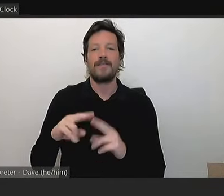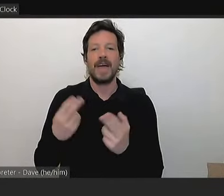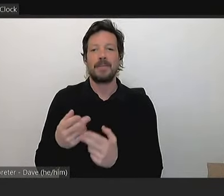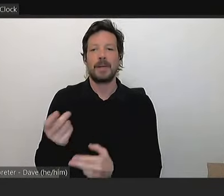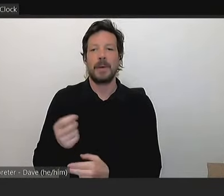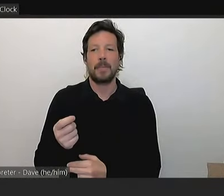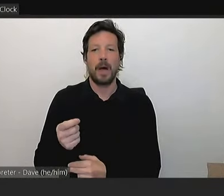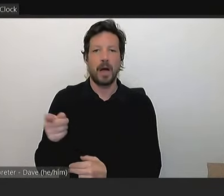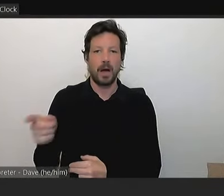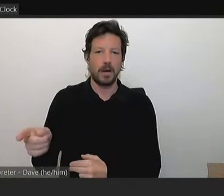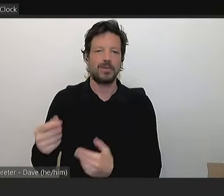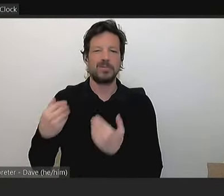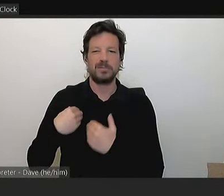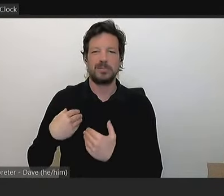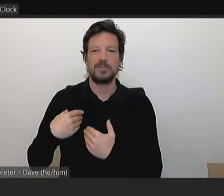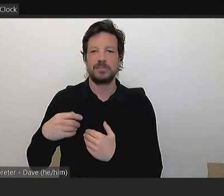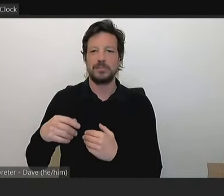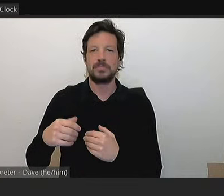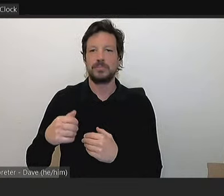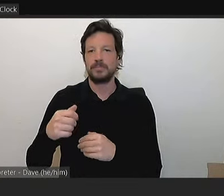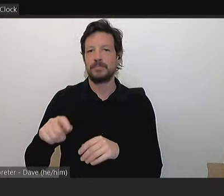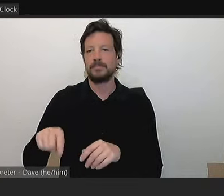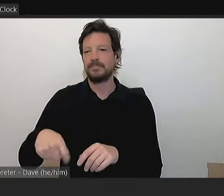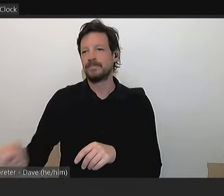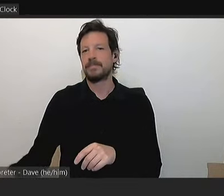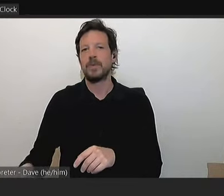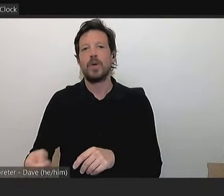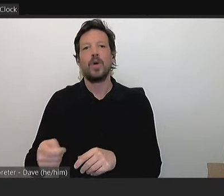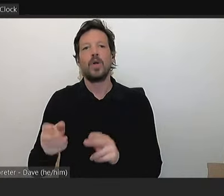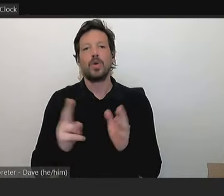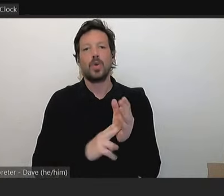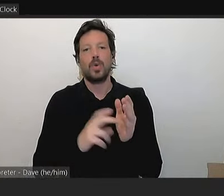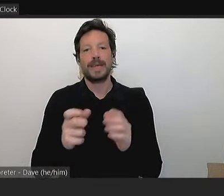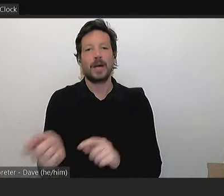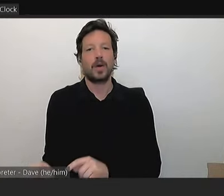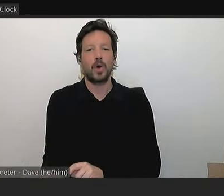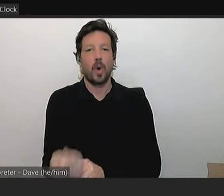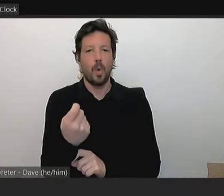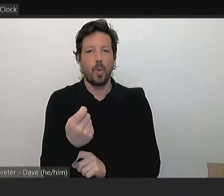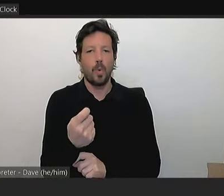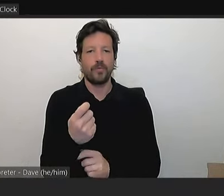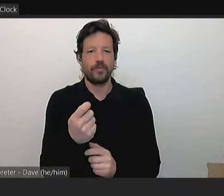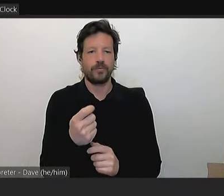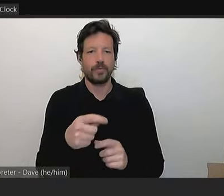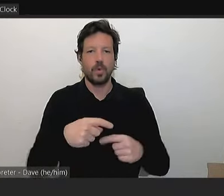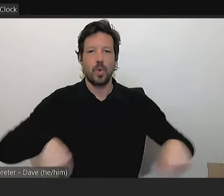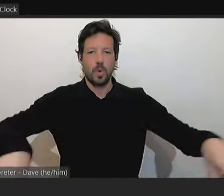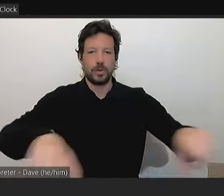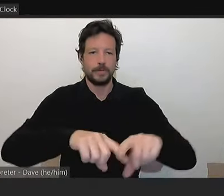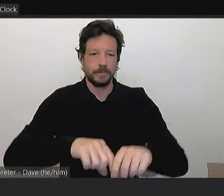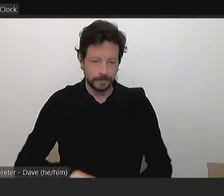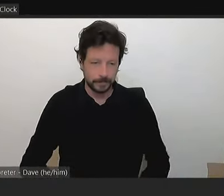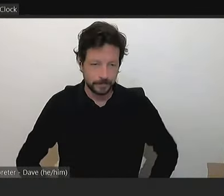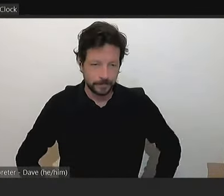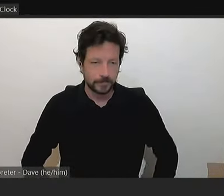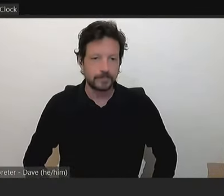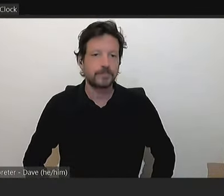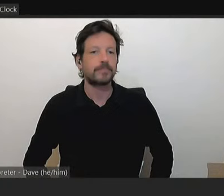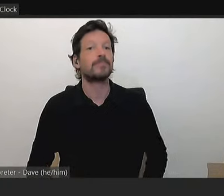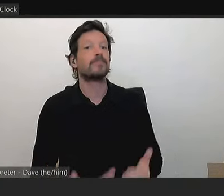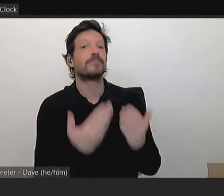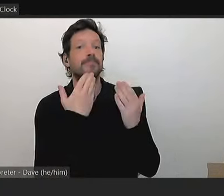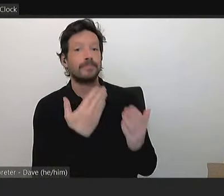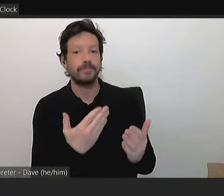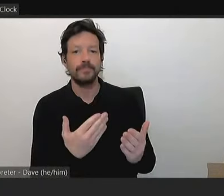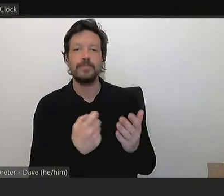interest connected with Northcote Golf Course. Thank you. Councillor Rennie. Thank you, Mayor Williams. I'd like to declare that